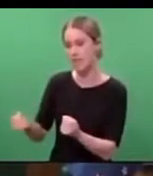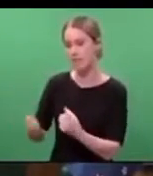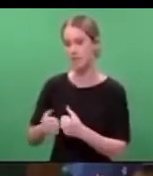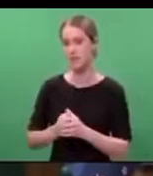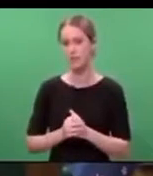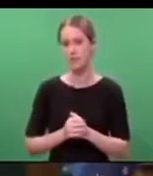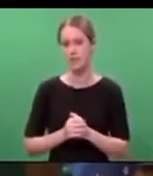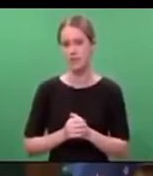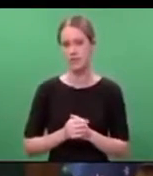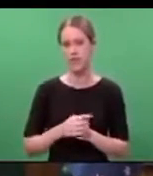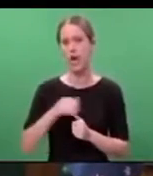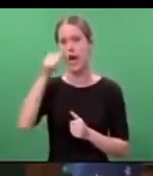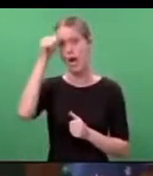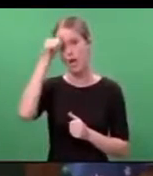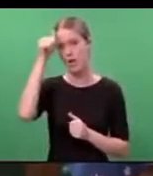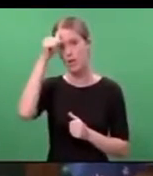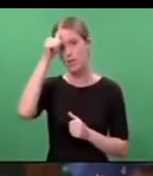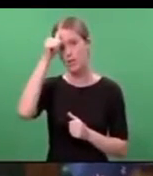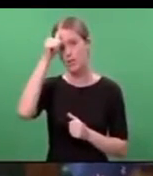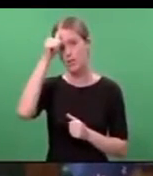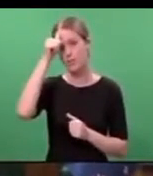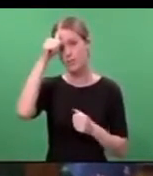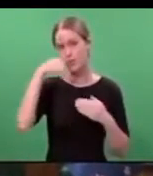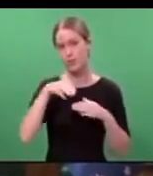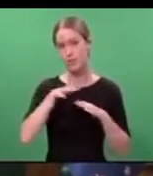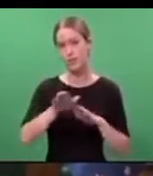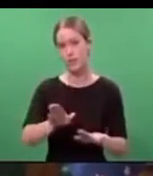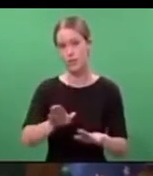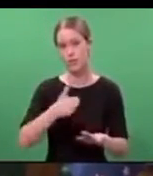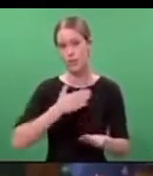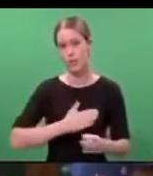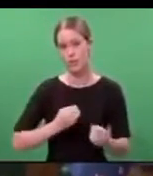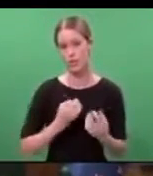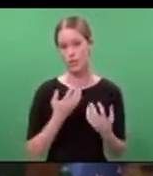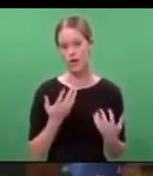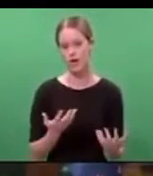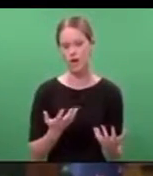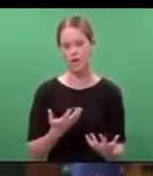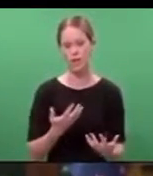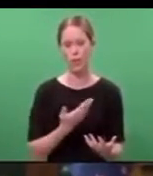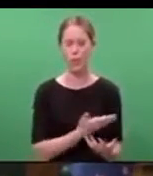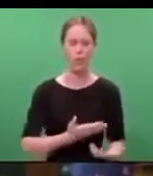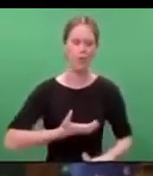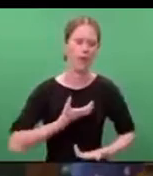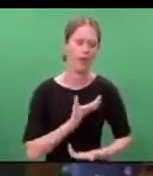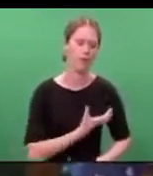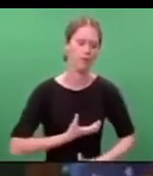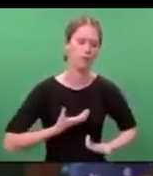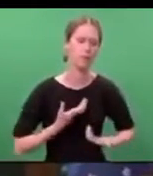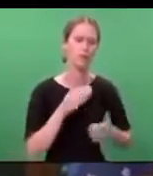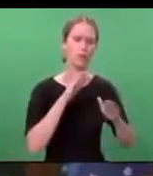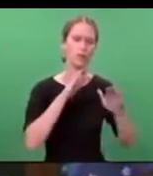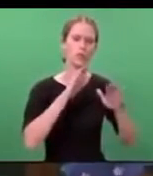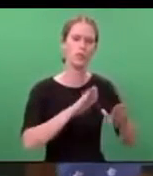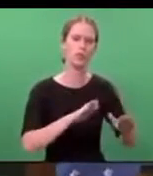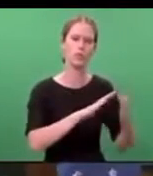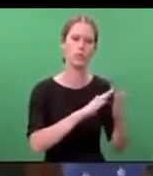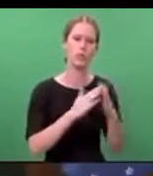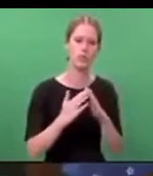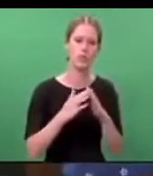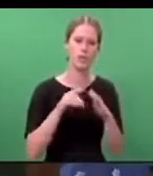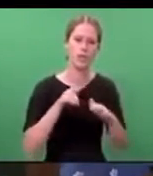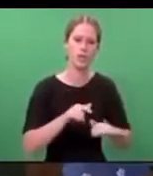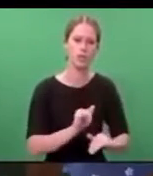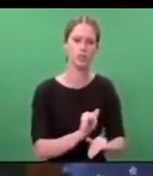that as a nation we wish to provide every comfort we can to our Muslim community in this darkest of